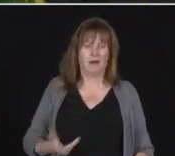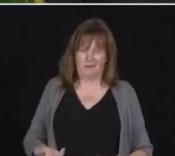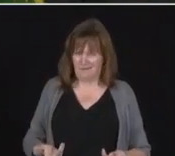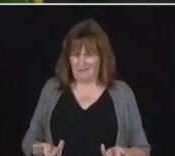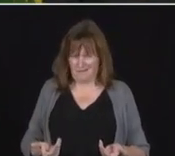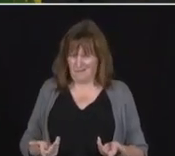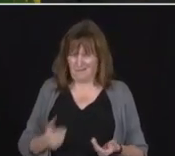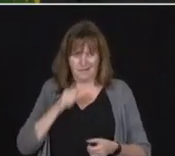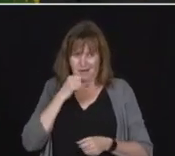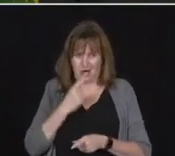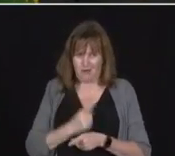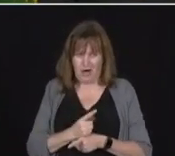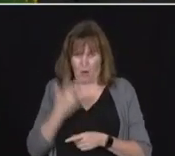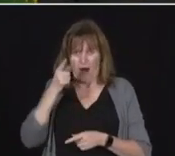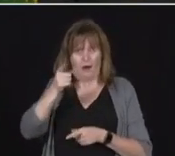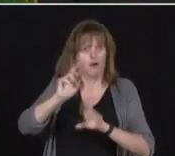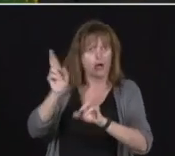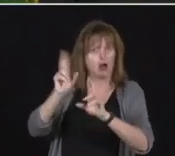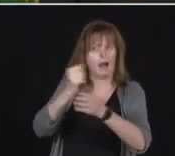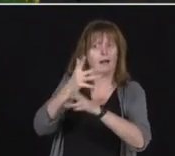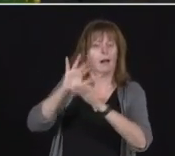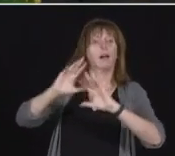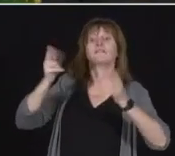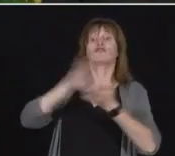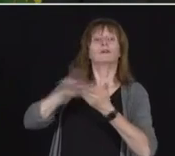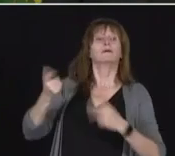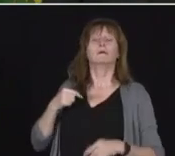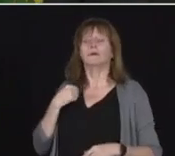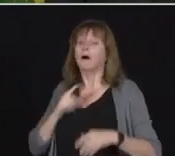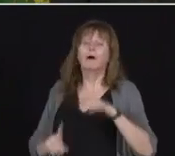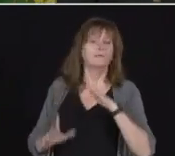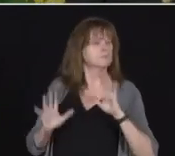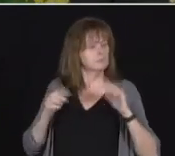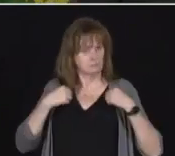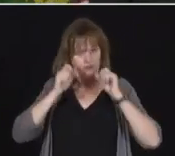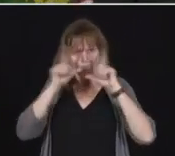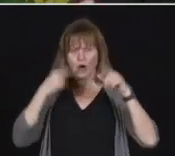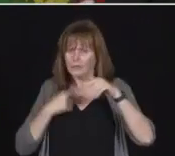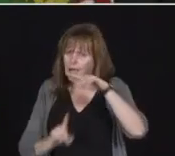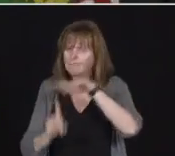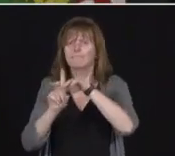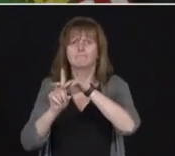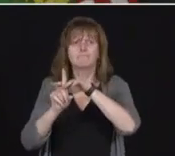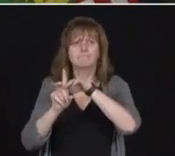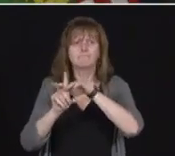and we want to see how it operates day-to-day. But I will pass this over to the Minister of Health.